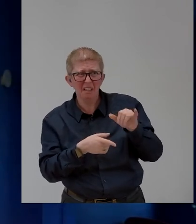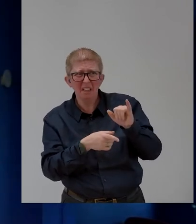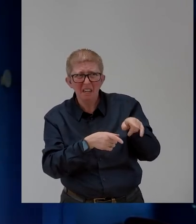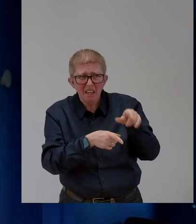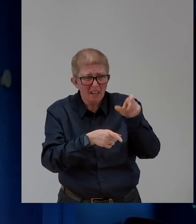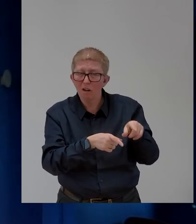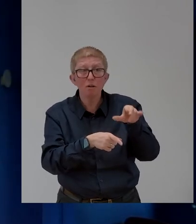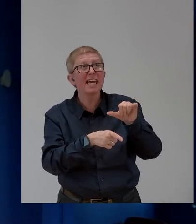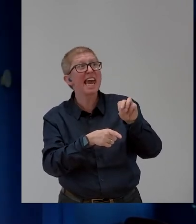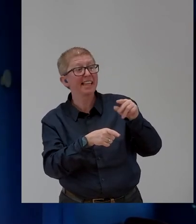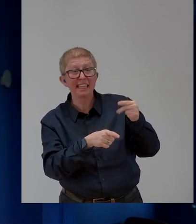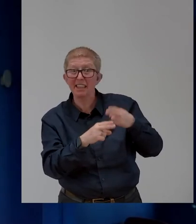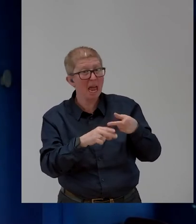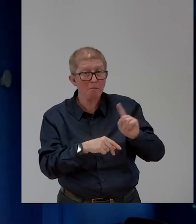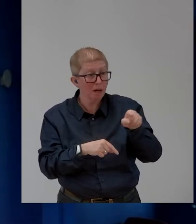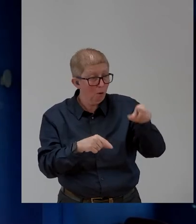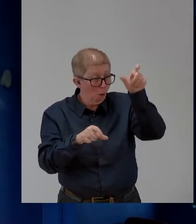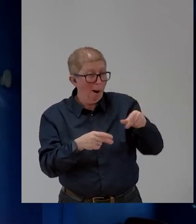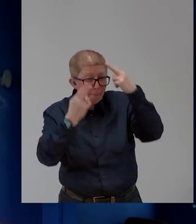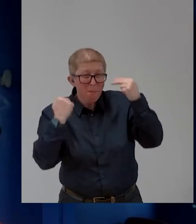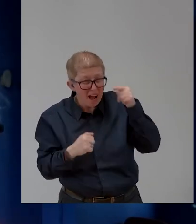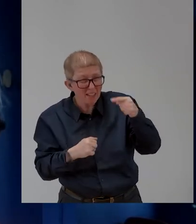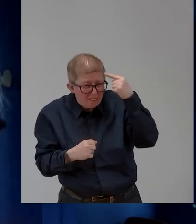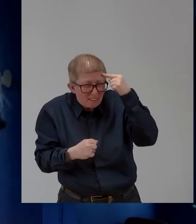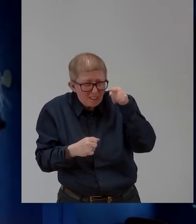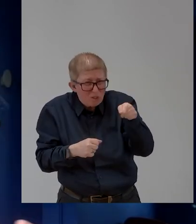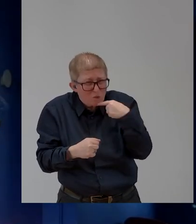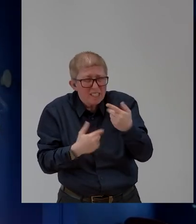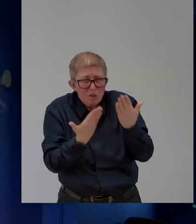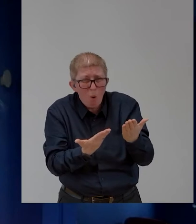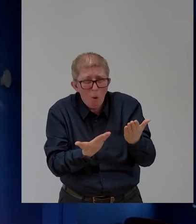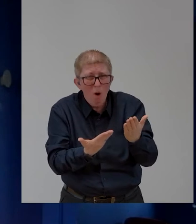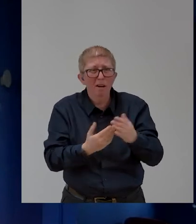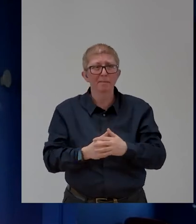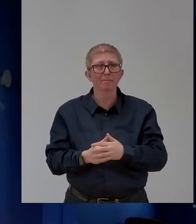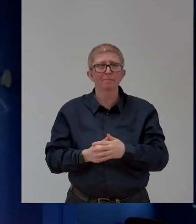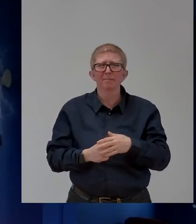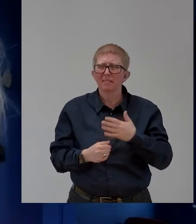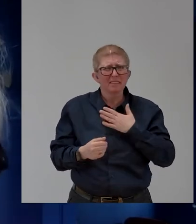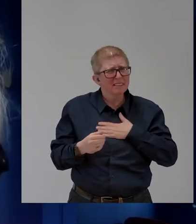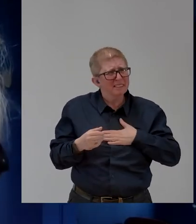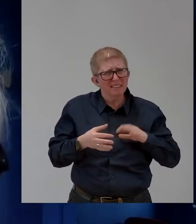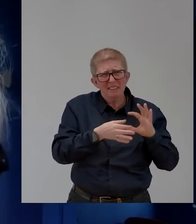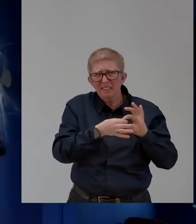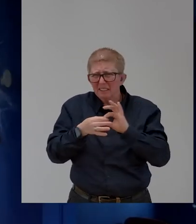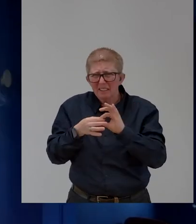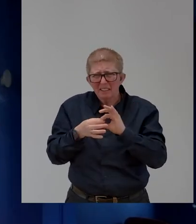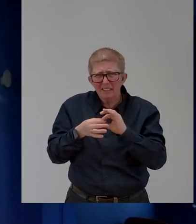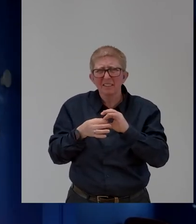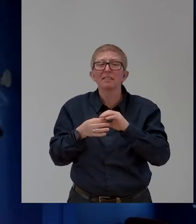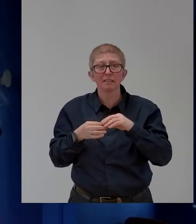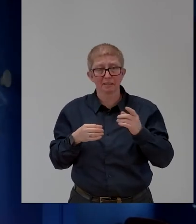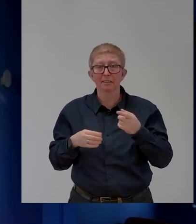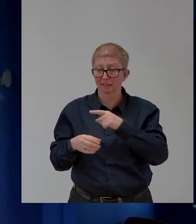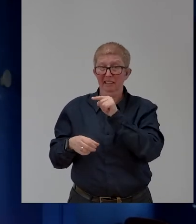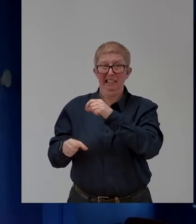business. And so I want to make this connection to employment and understanding. So in the